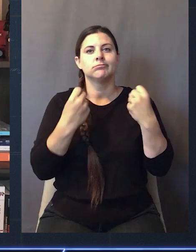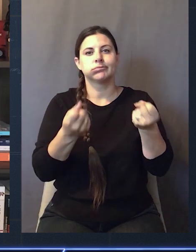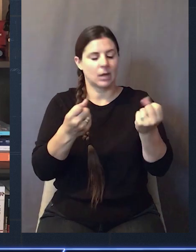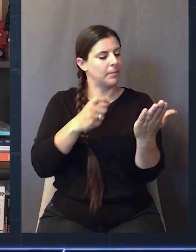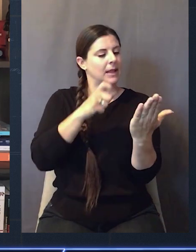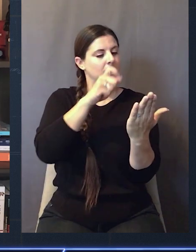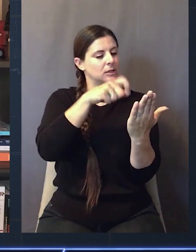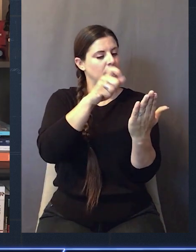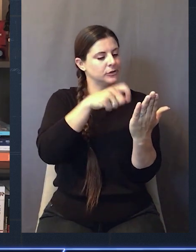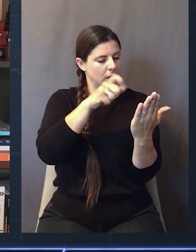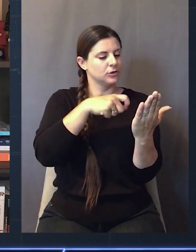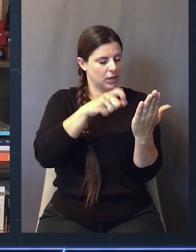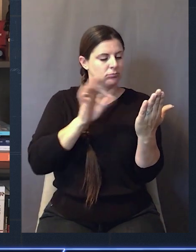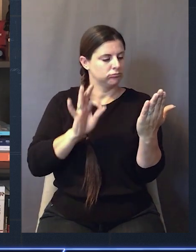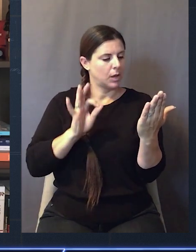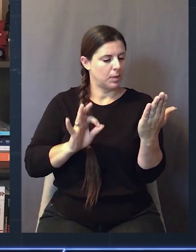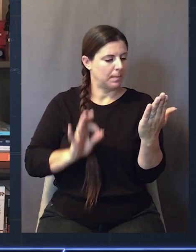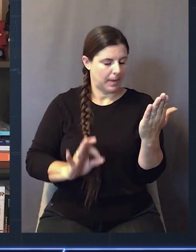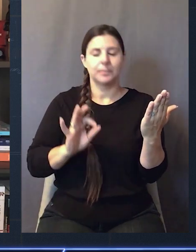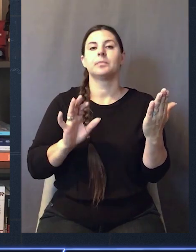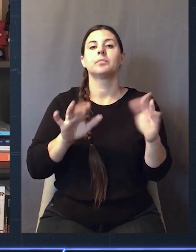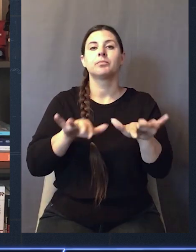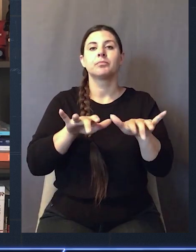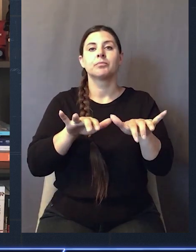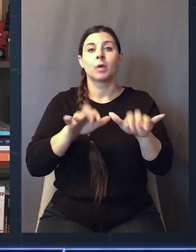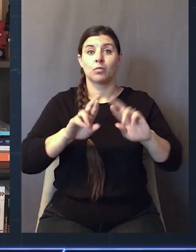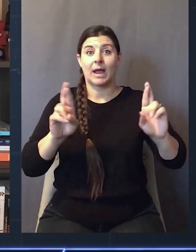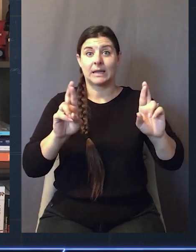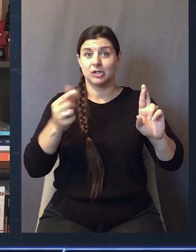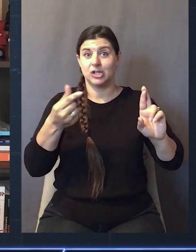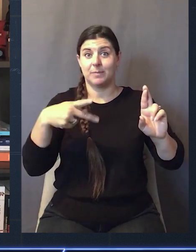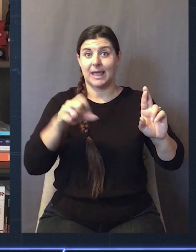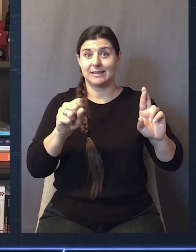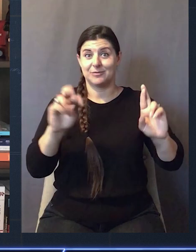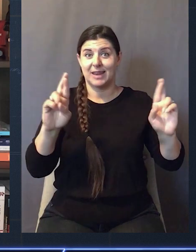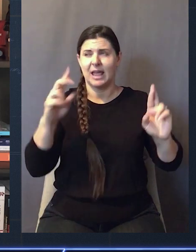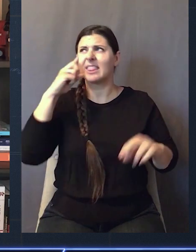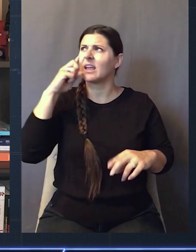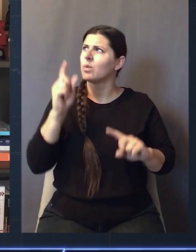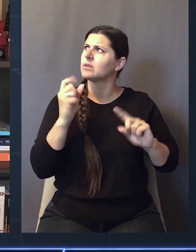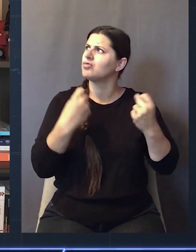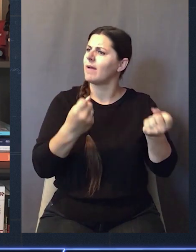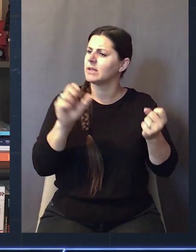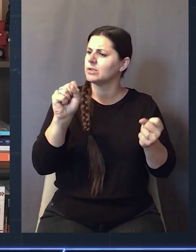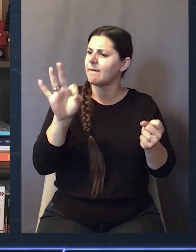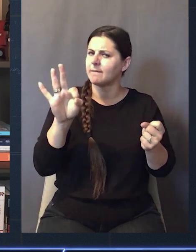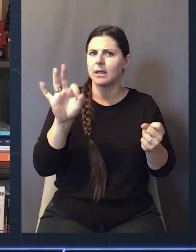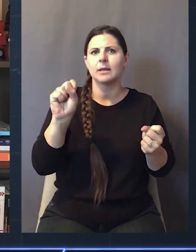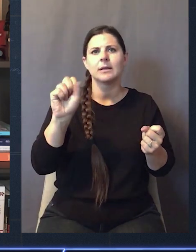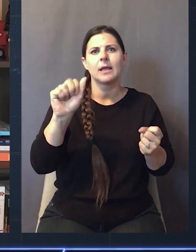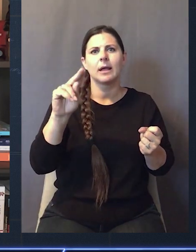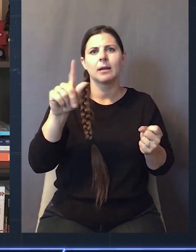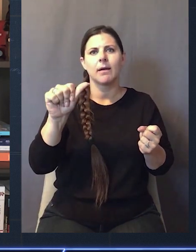into my SUV, pull out the clipboard, go through my checklist, enter in my destination to my GPS. I think I'm going to Santa